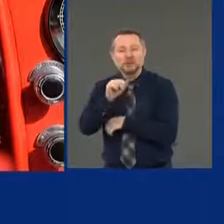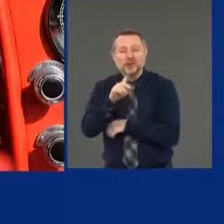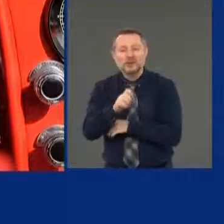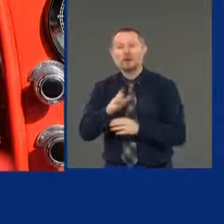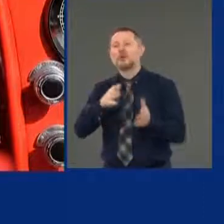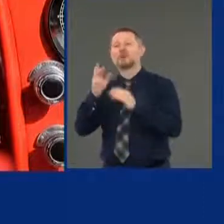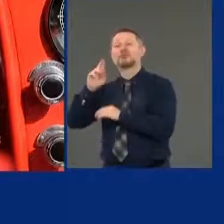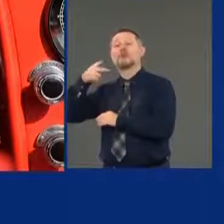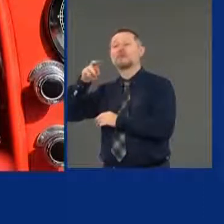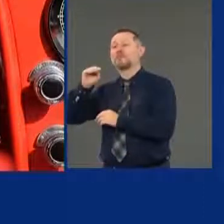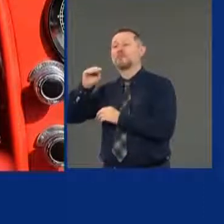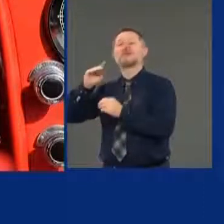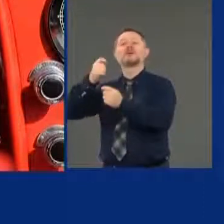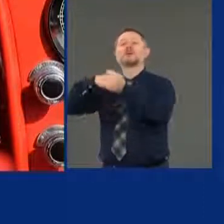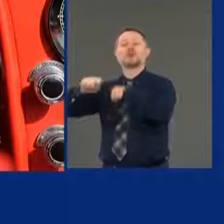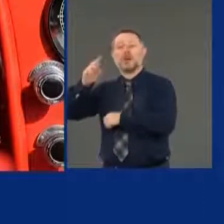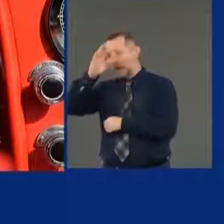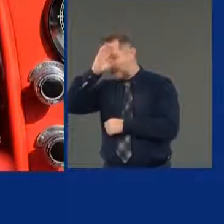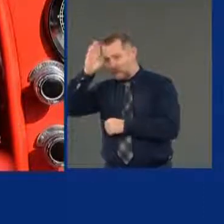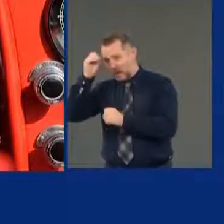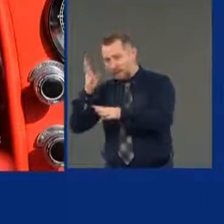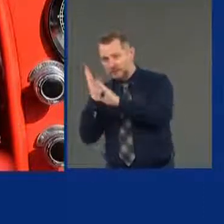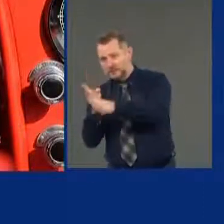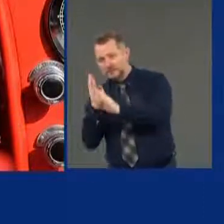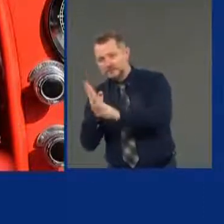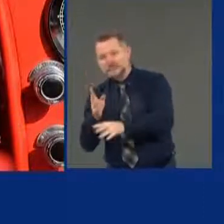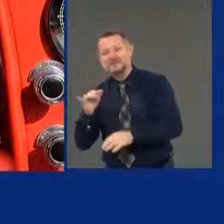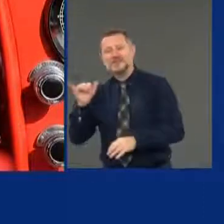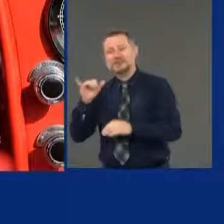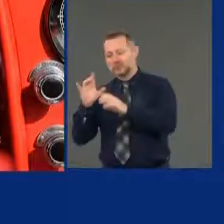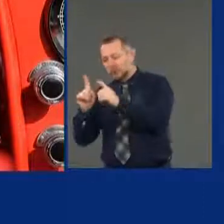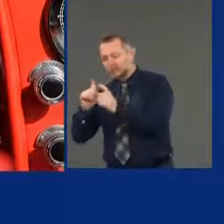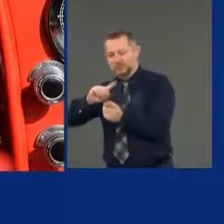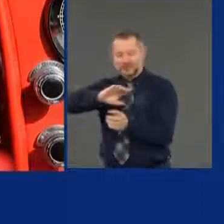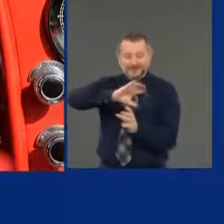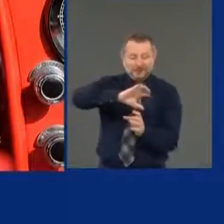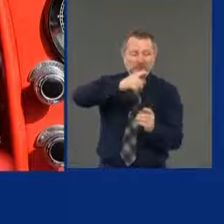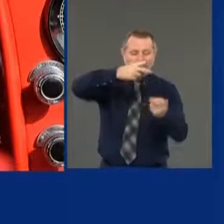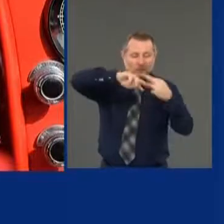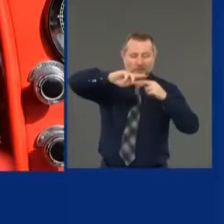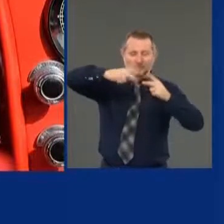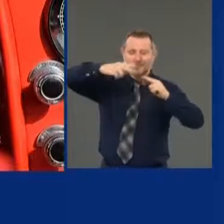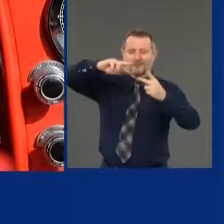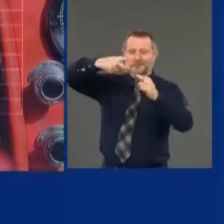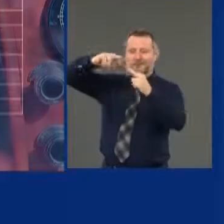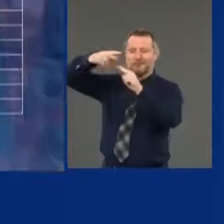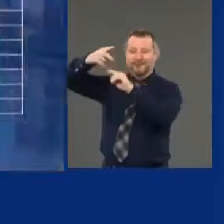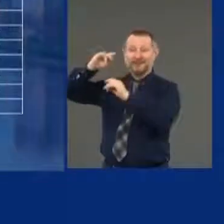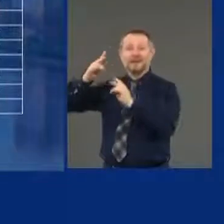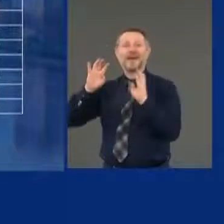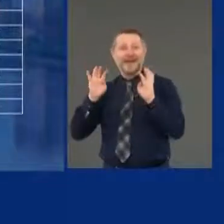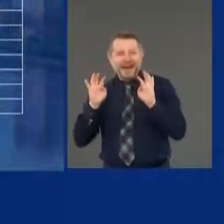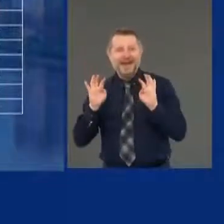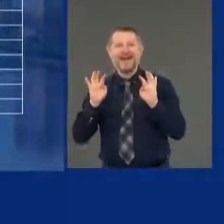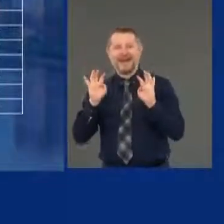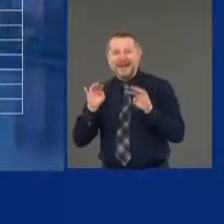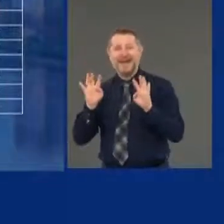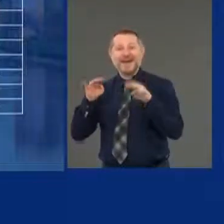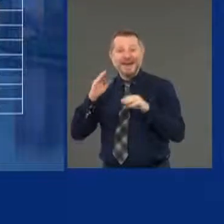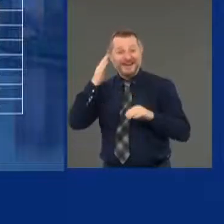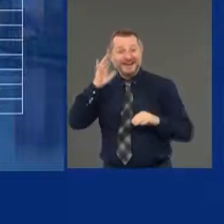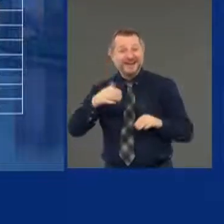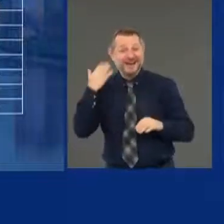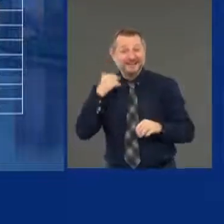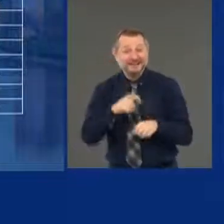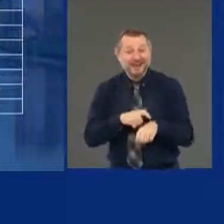and just look at it as gauges. And I explained this to them, and they all looked at me, and they all nodded. And this is the dashboard